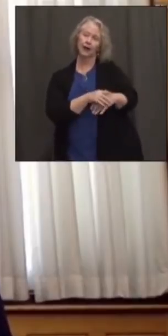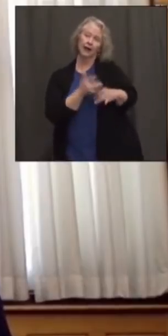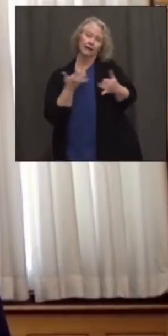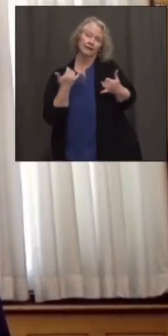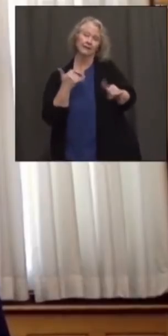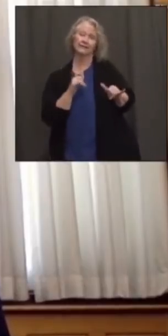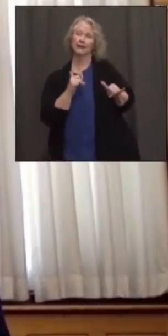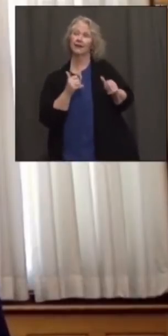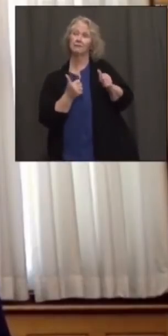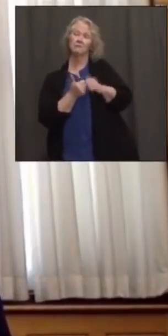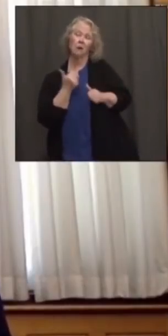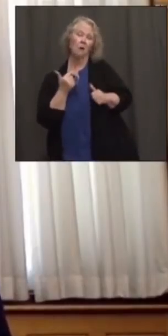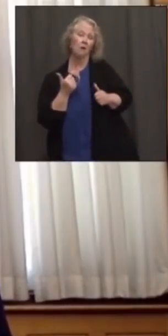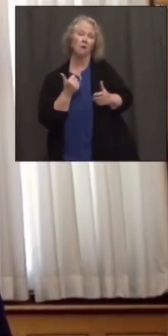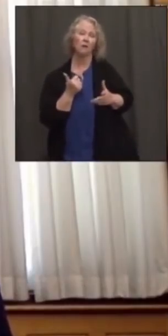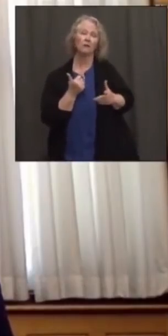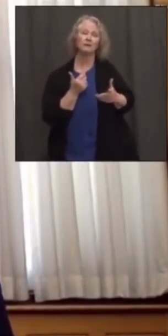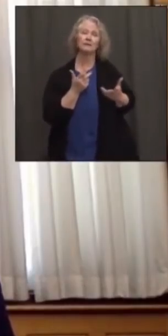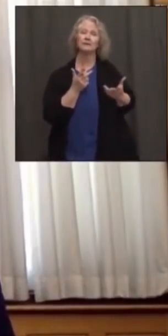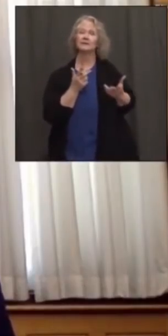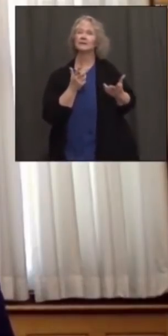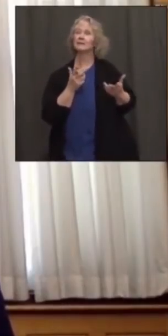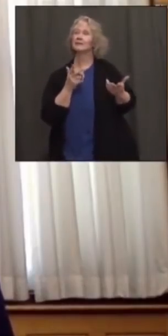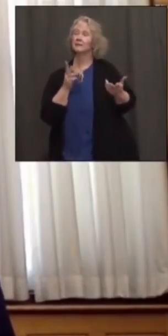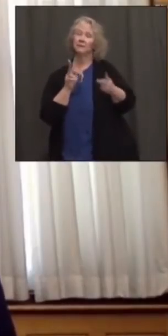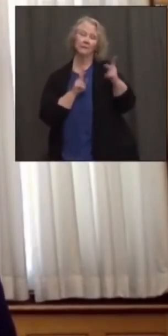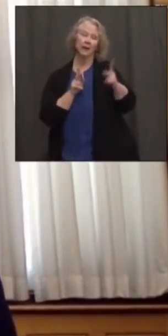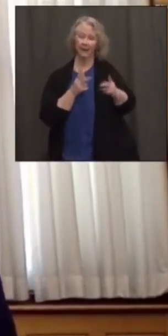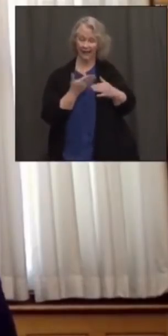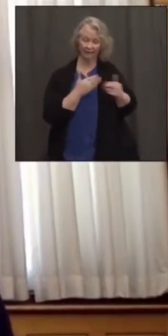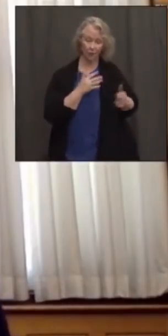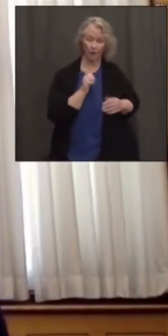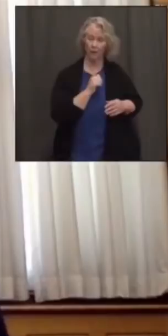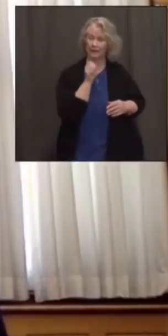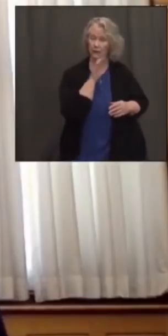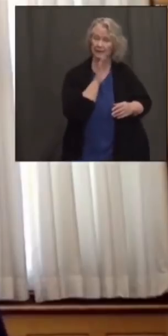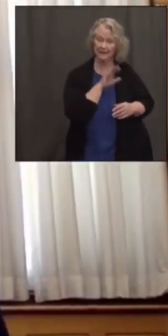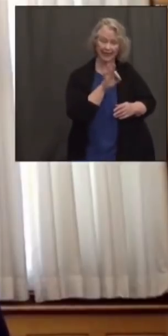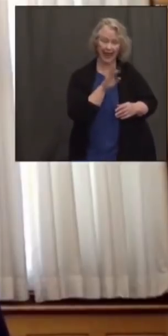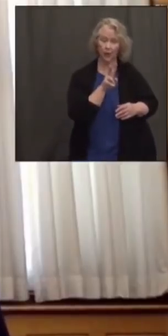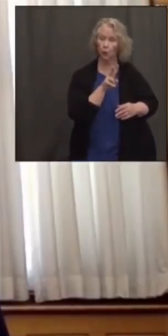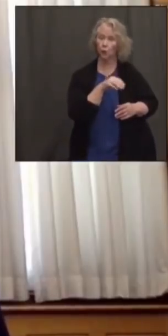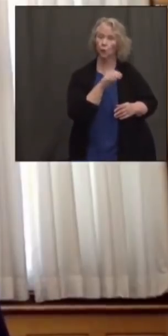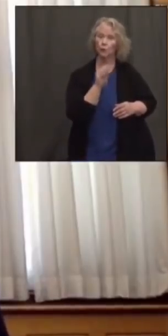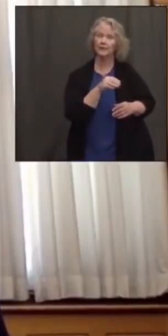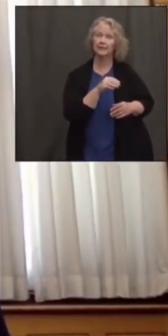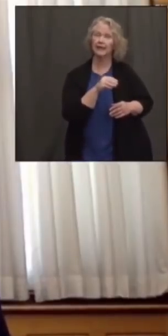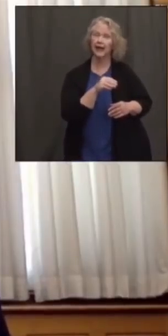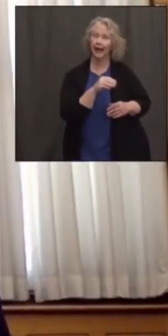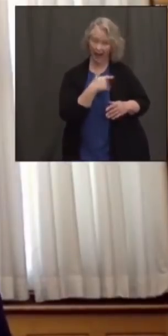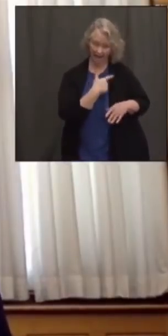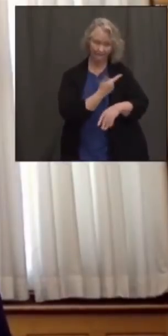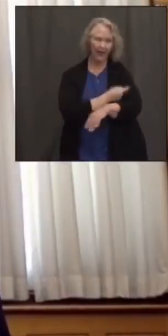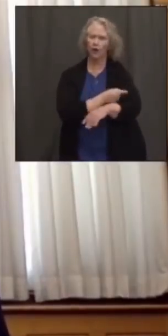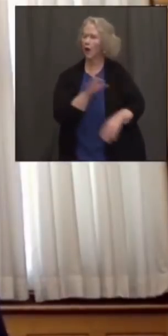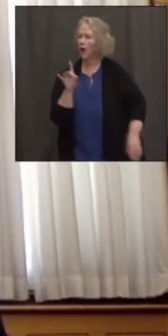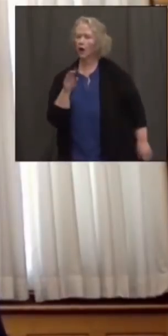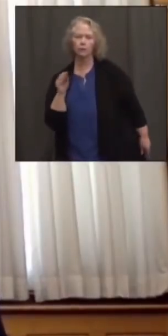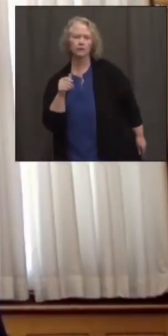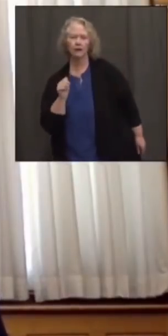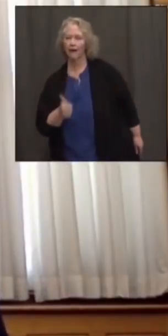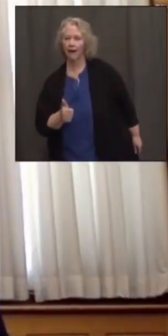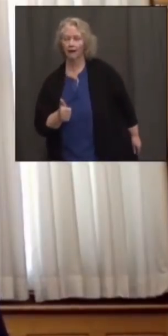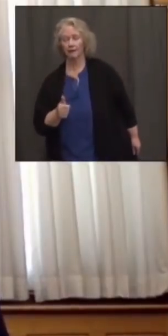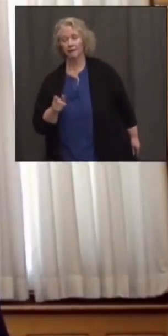at most age groups, even at 92% of our seniors vaccinated, obviously means there's still 8% that are not. And those people remain at